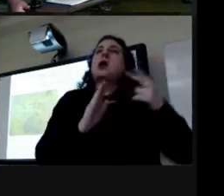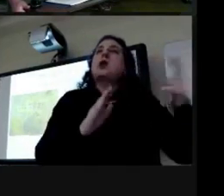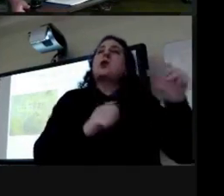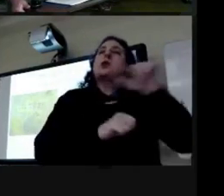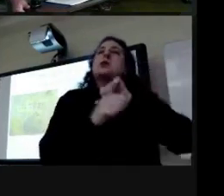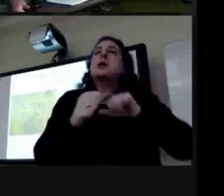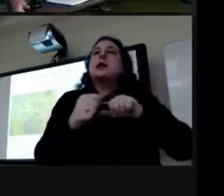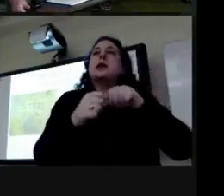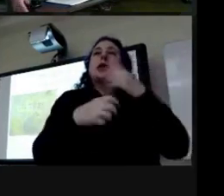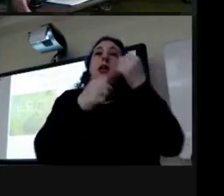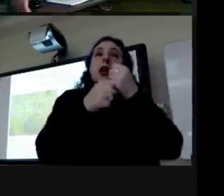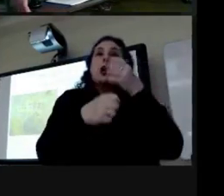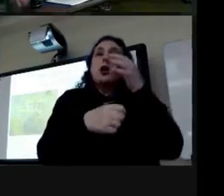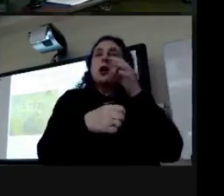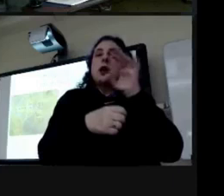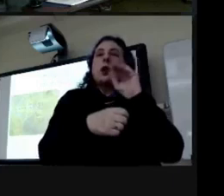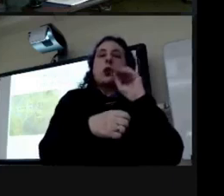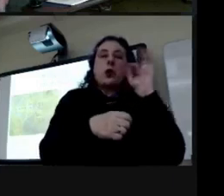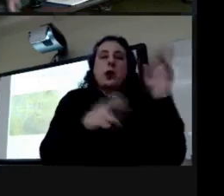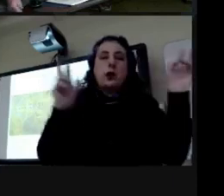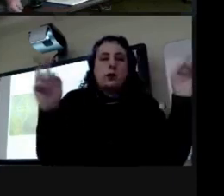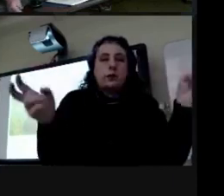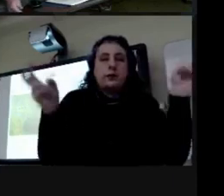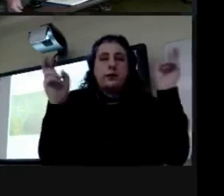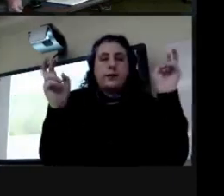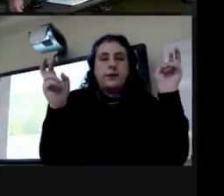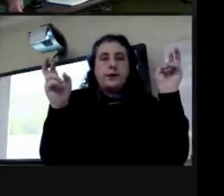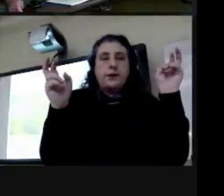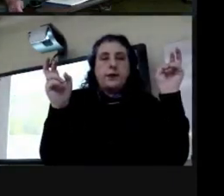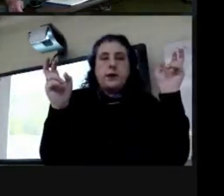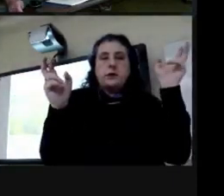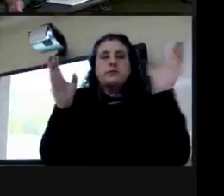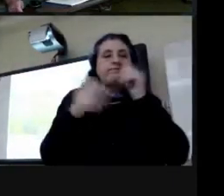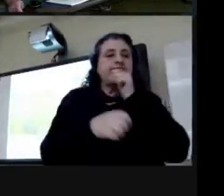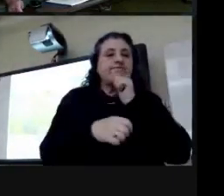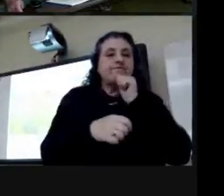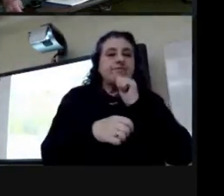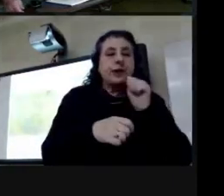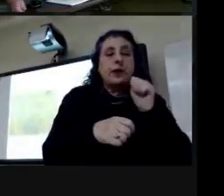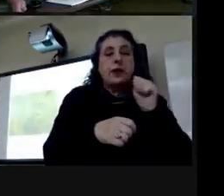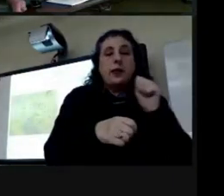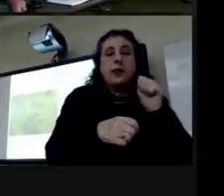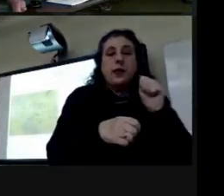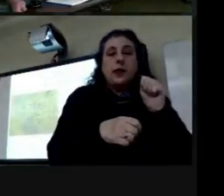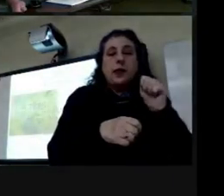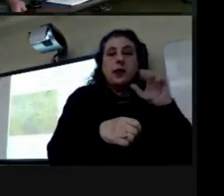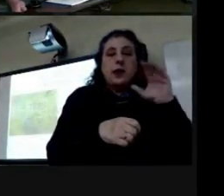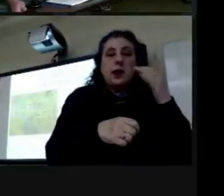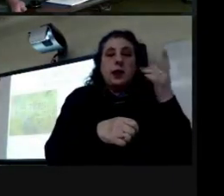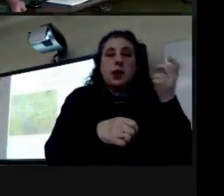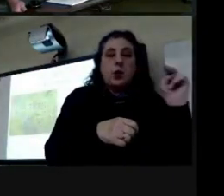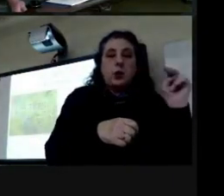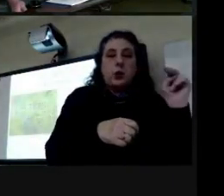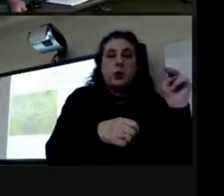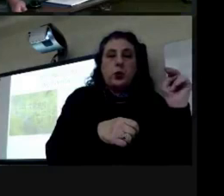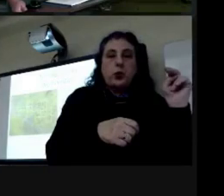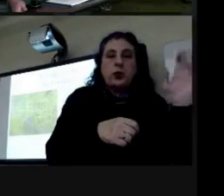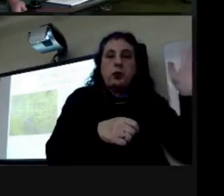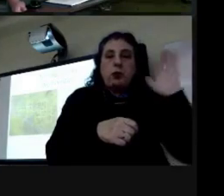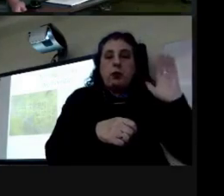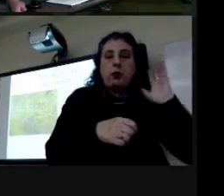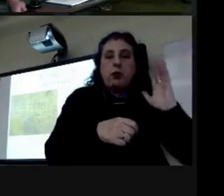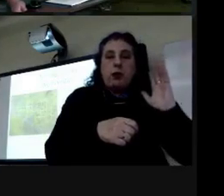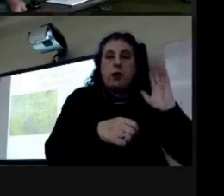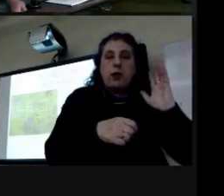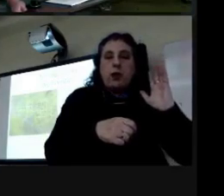in 1909 like this and this is a sort of a long quote so bear with me he said calhoun which is what springfield was called then